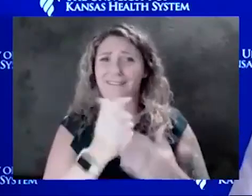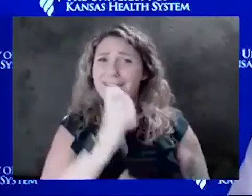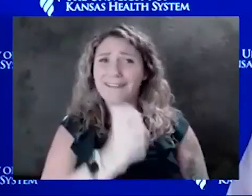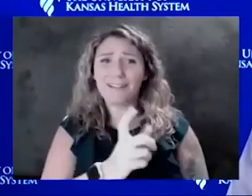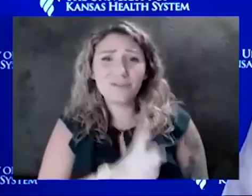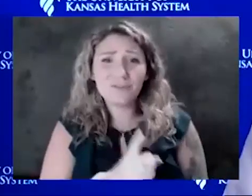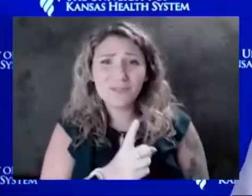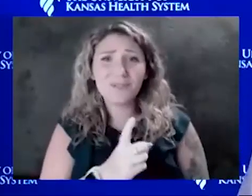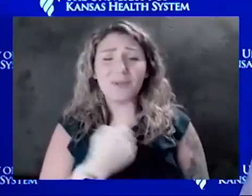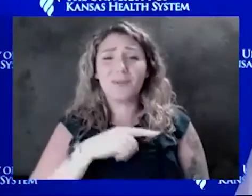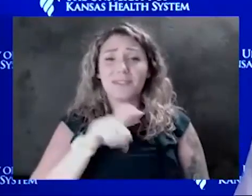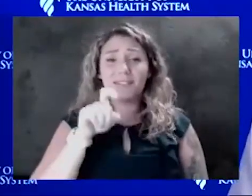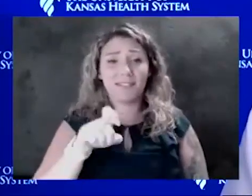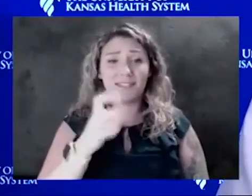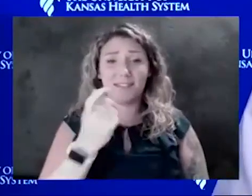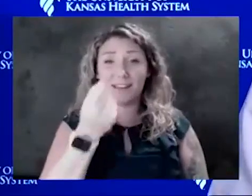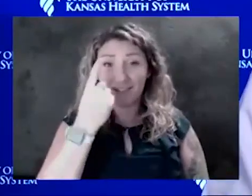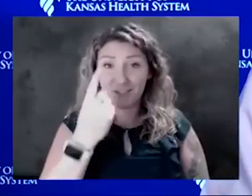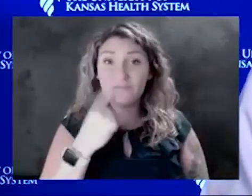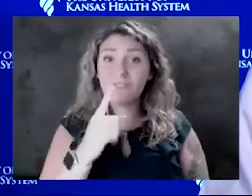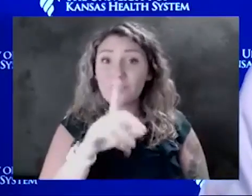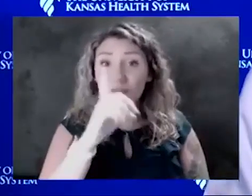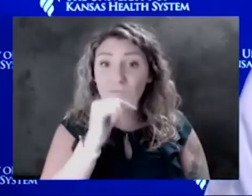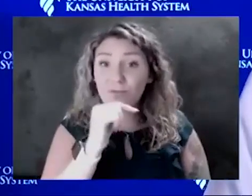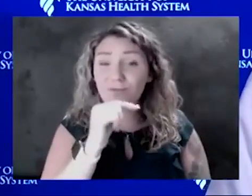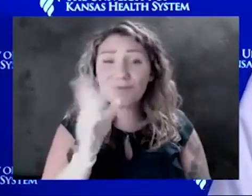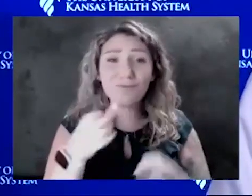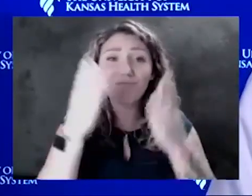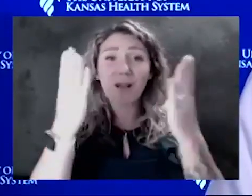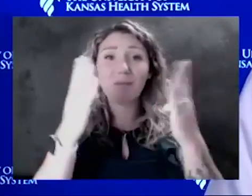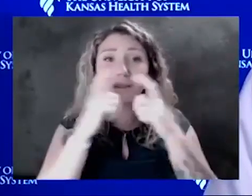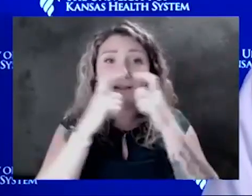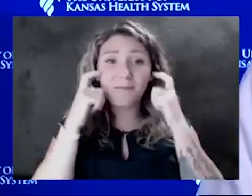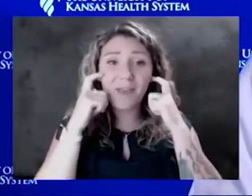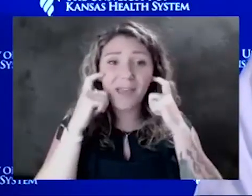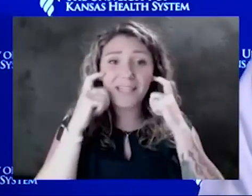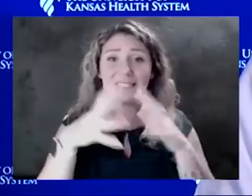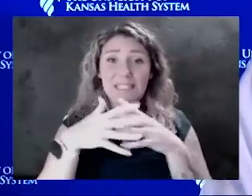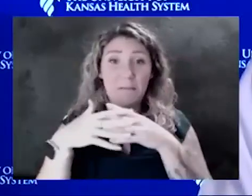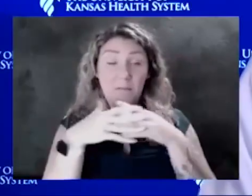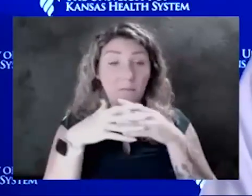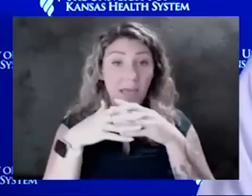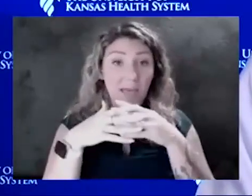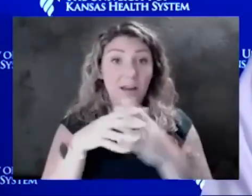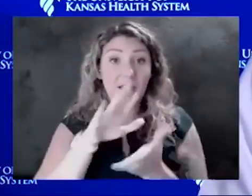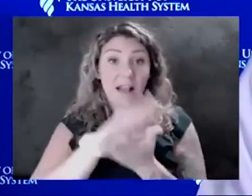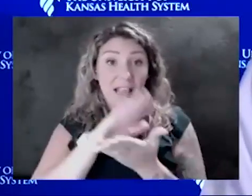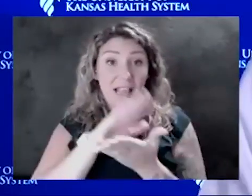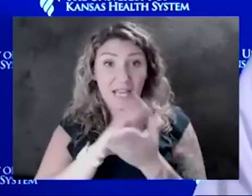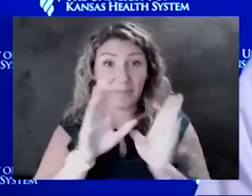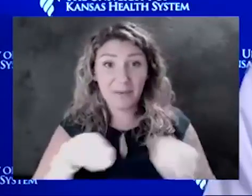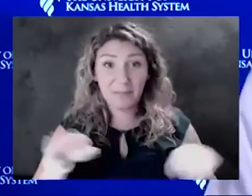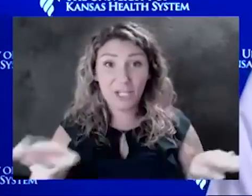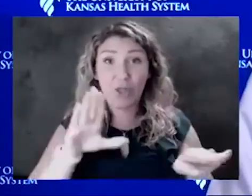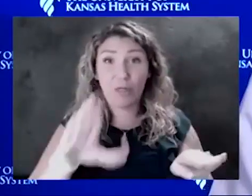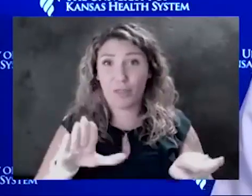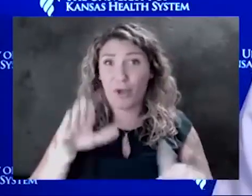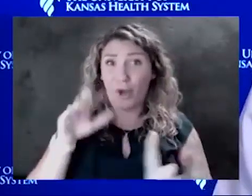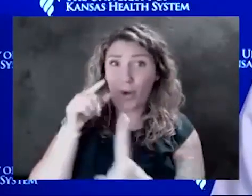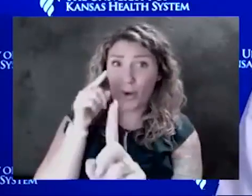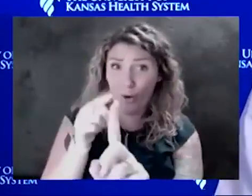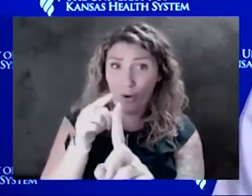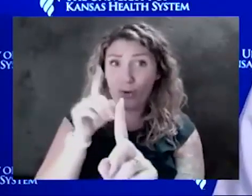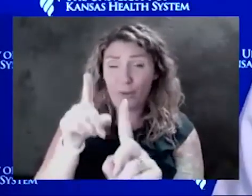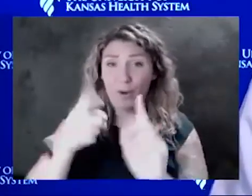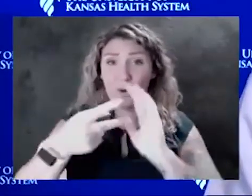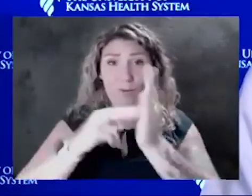you know, also who is recommending the mask? The American Academy of Pediatrics, their one goal, their one purpose, and people that spend their